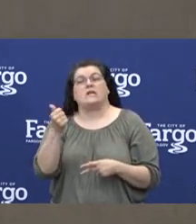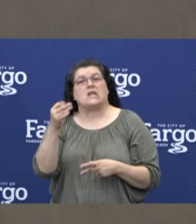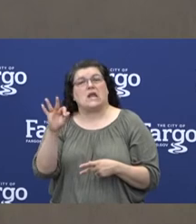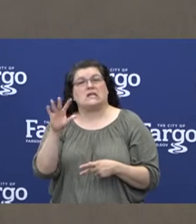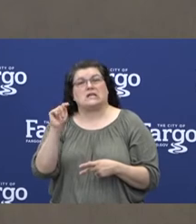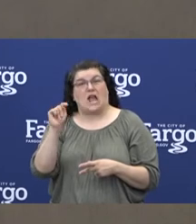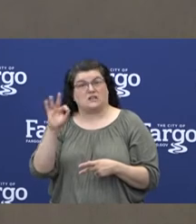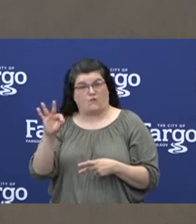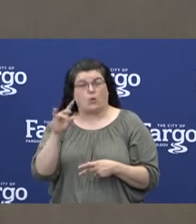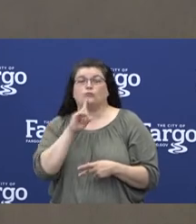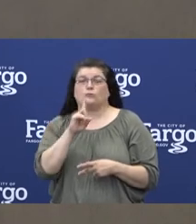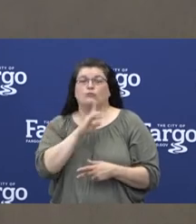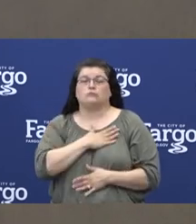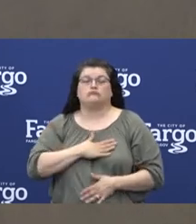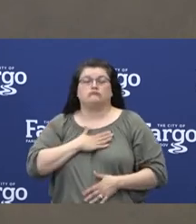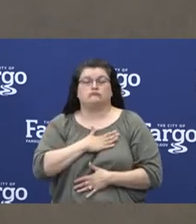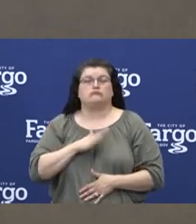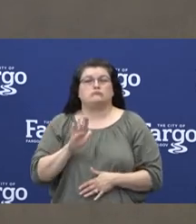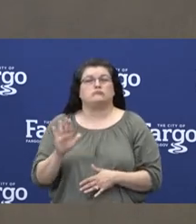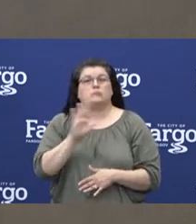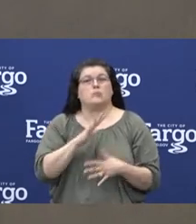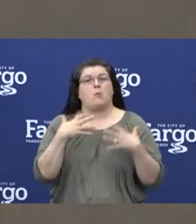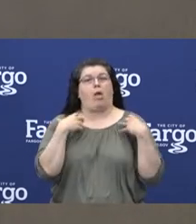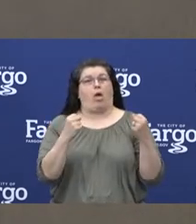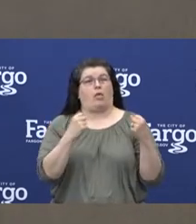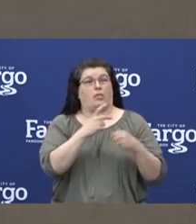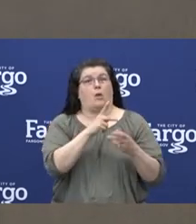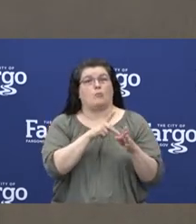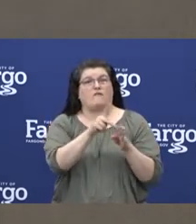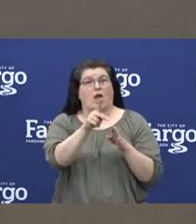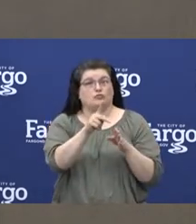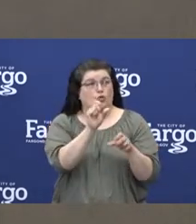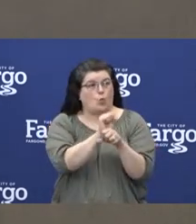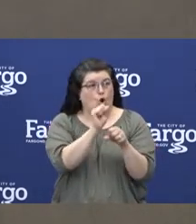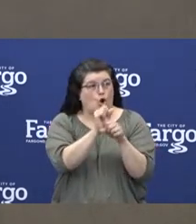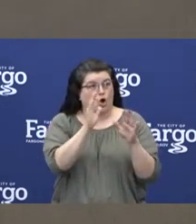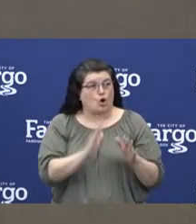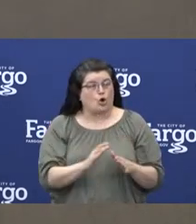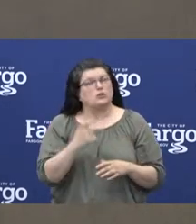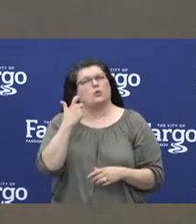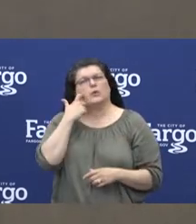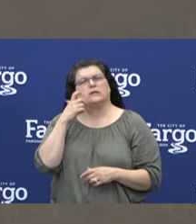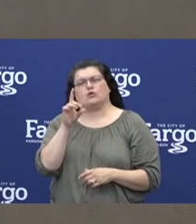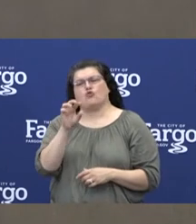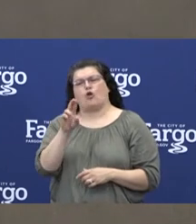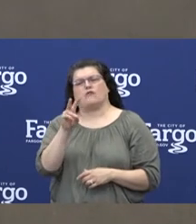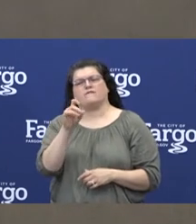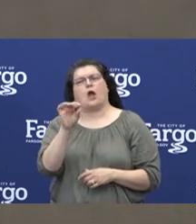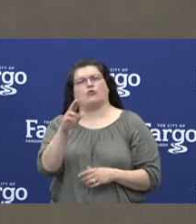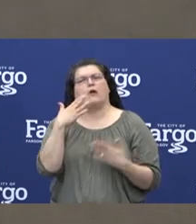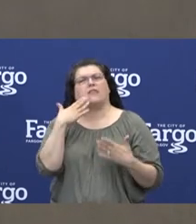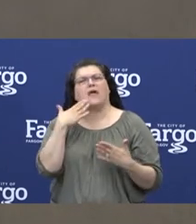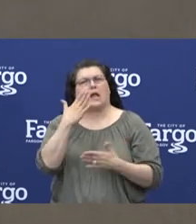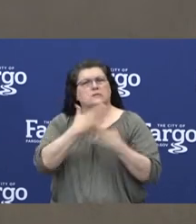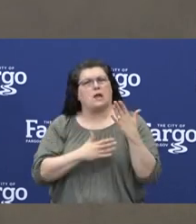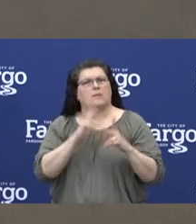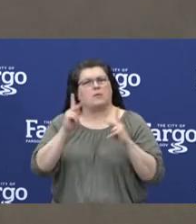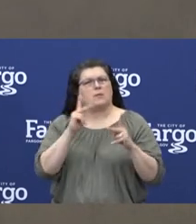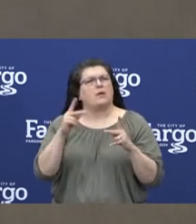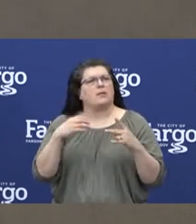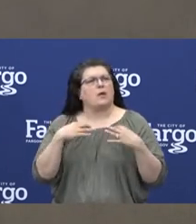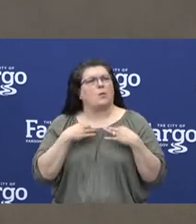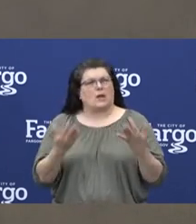are very grateful to the health professionals. A little bit ago, Dr. Vedder thanked some of the elected officials,